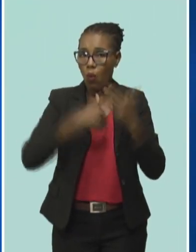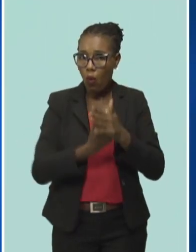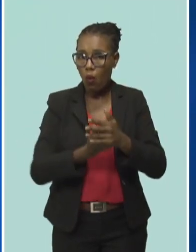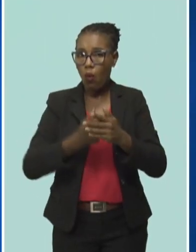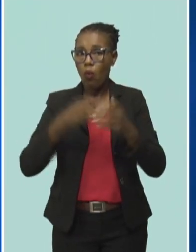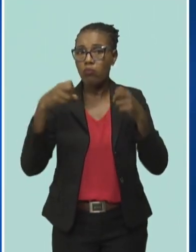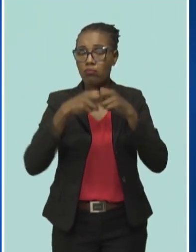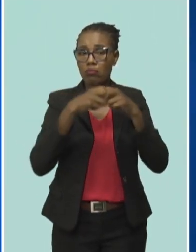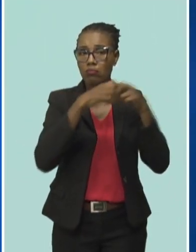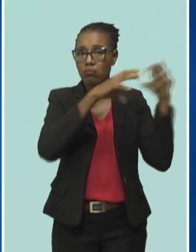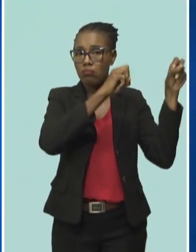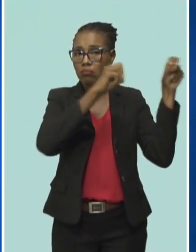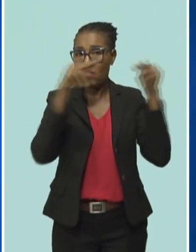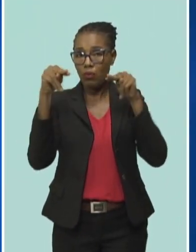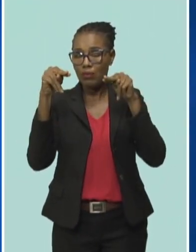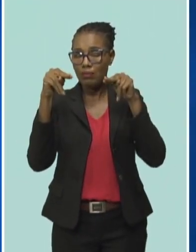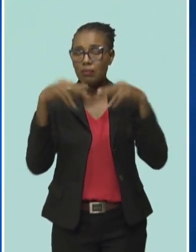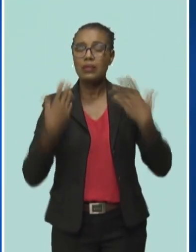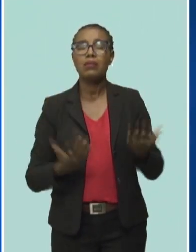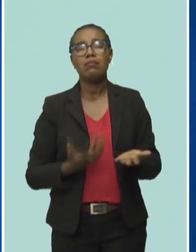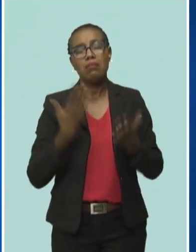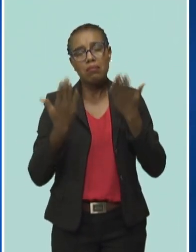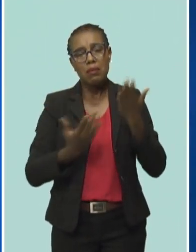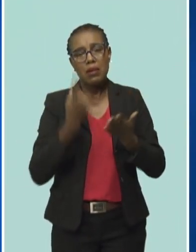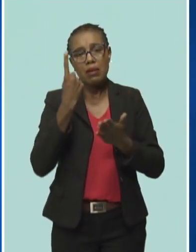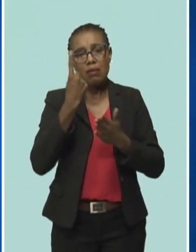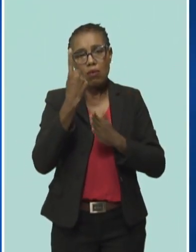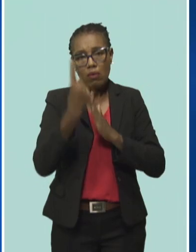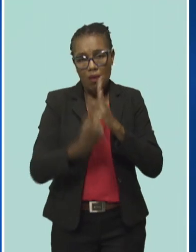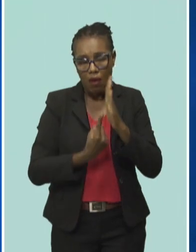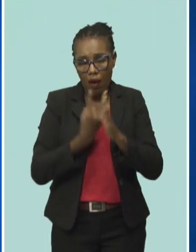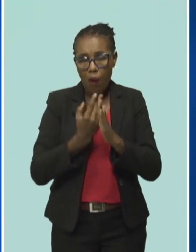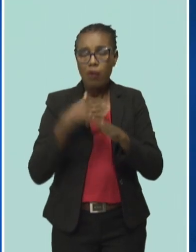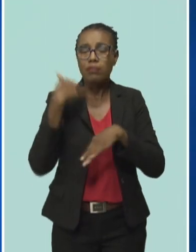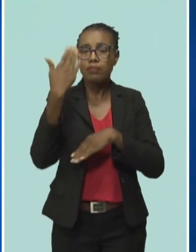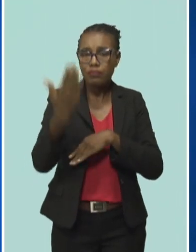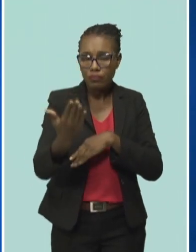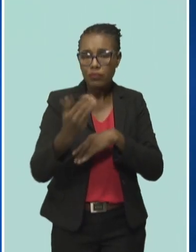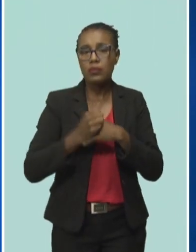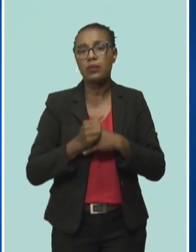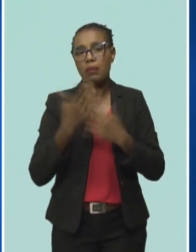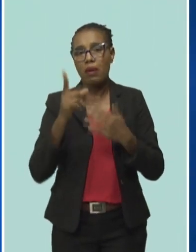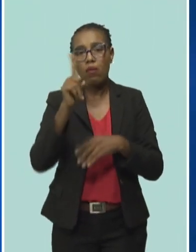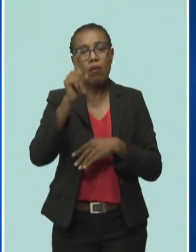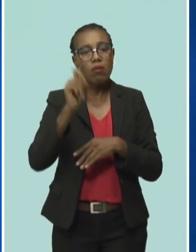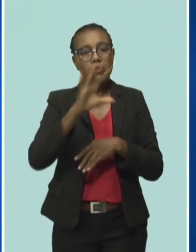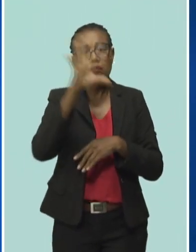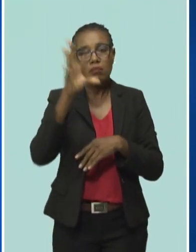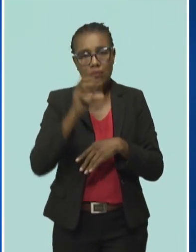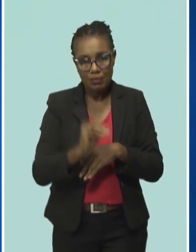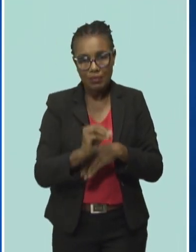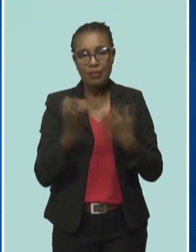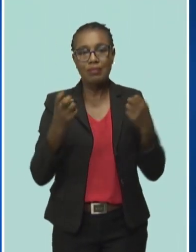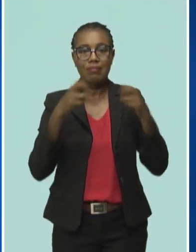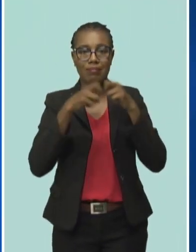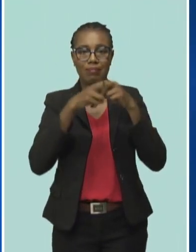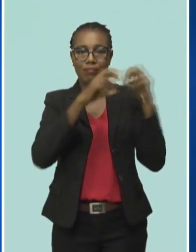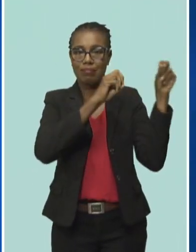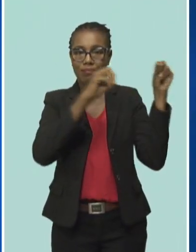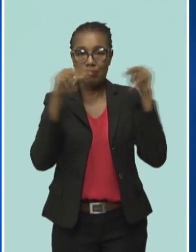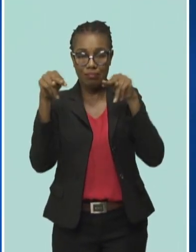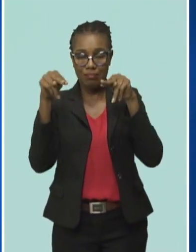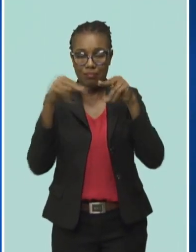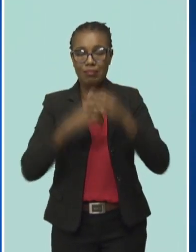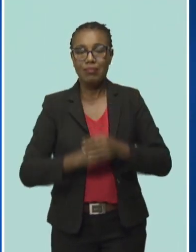next hour or so it should be at 100% having, like mentioned earlier, the outstanding, the last issue that we encountered